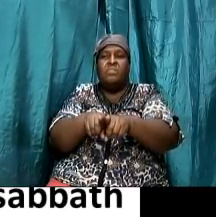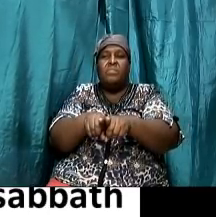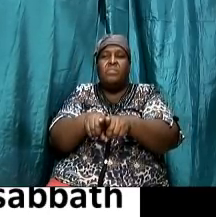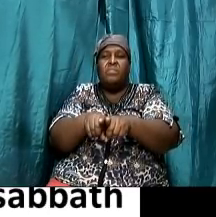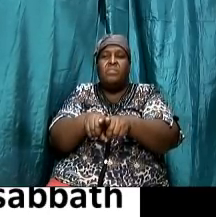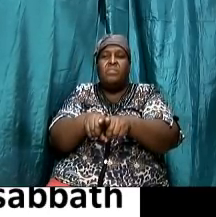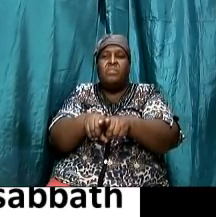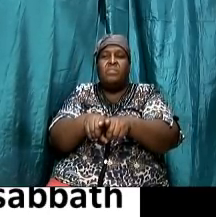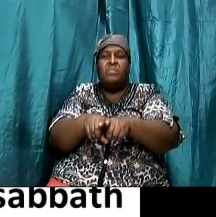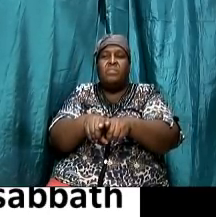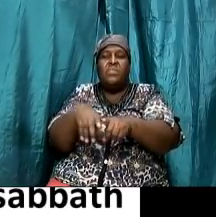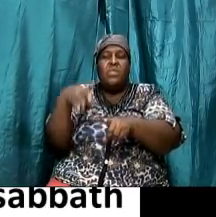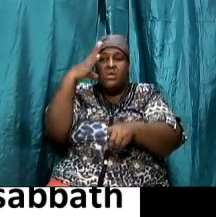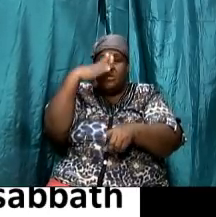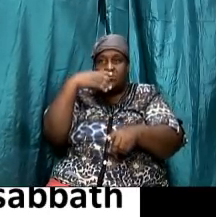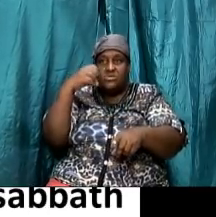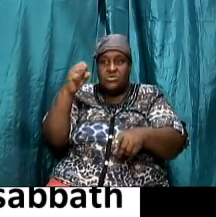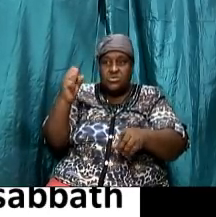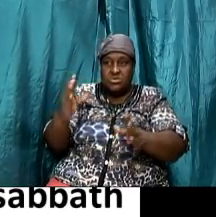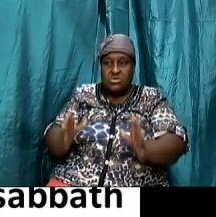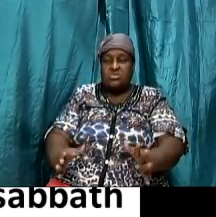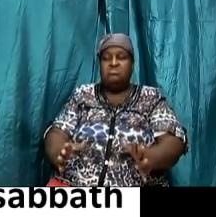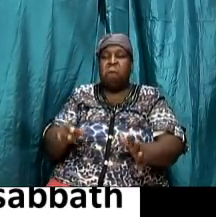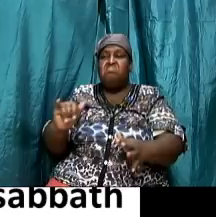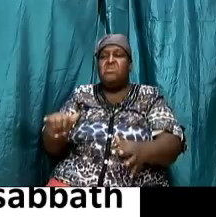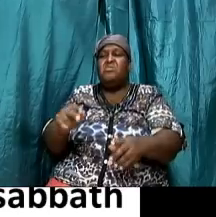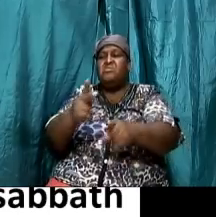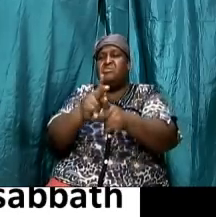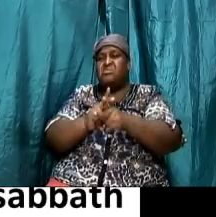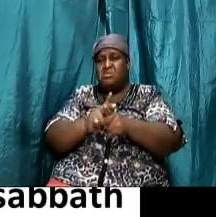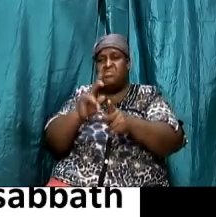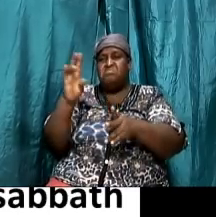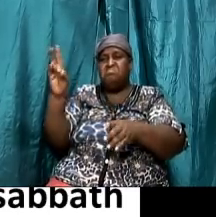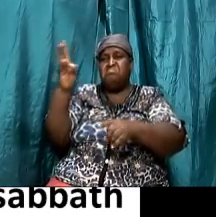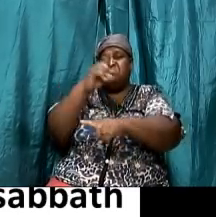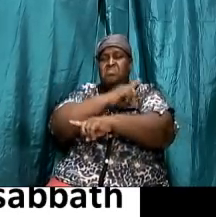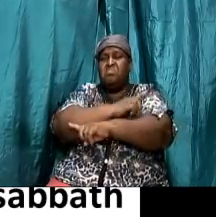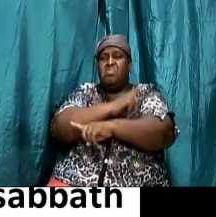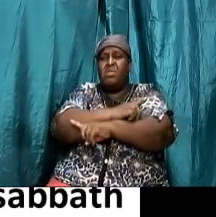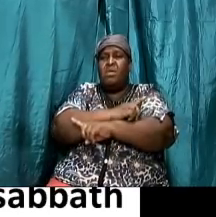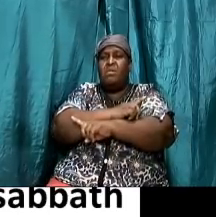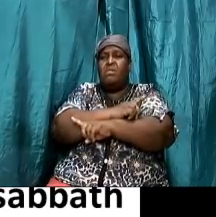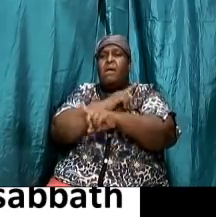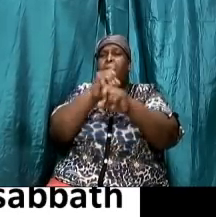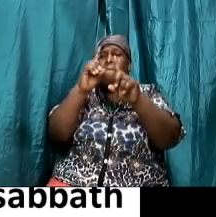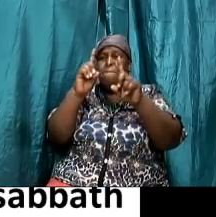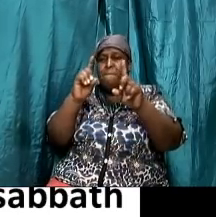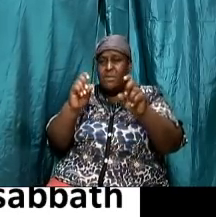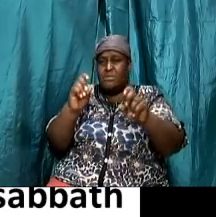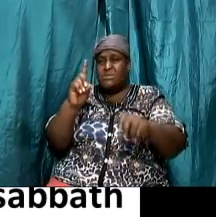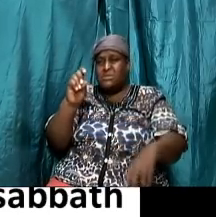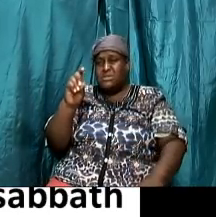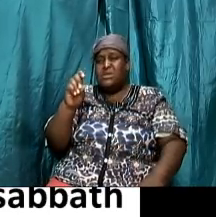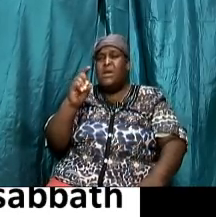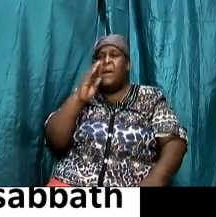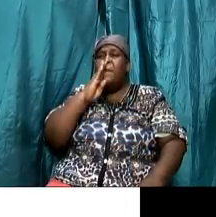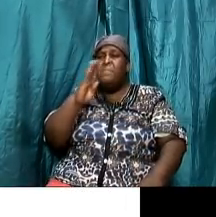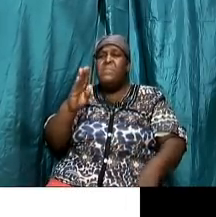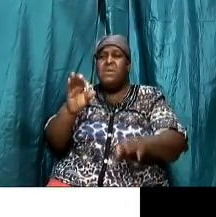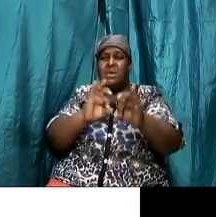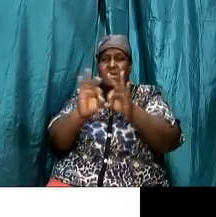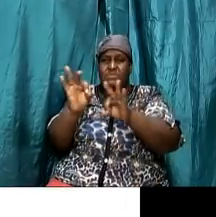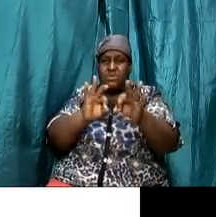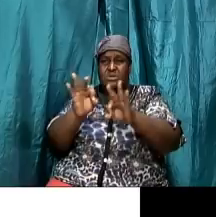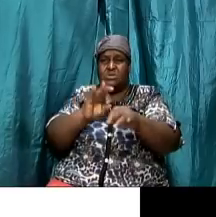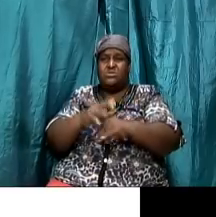uh the sabbath but let's just look at there must be an explanation for this so let's look at the explanation